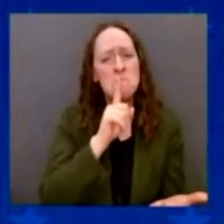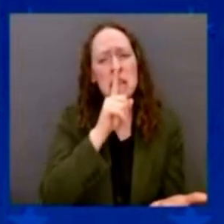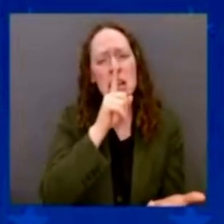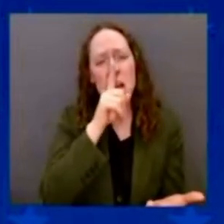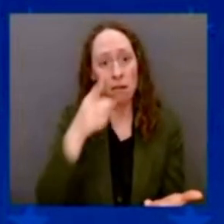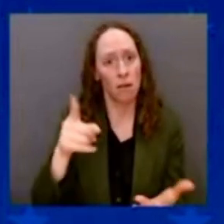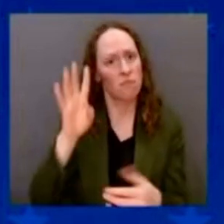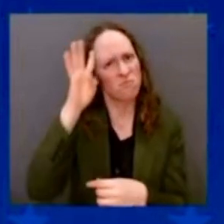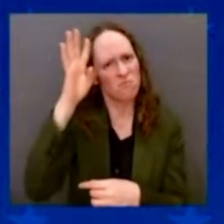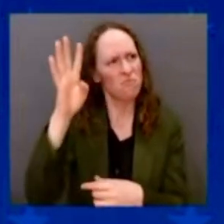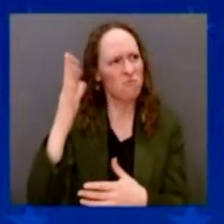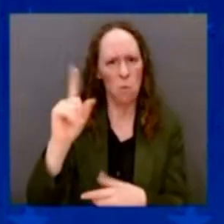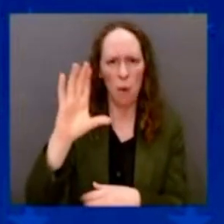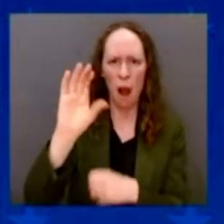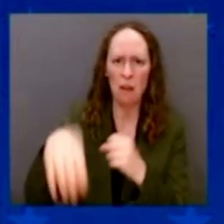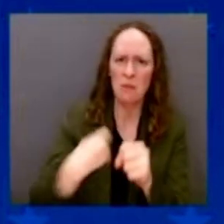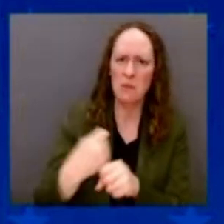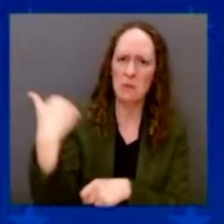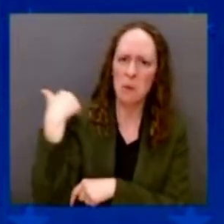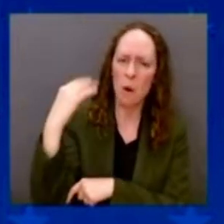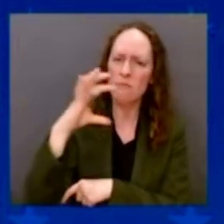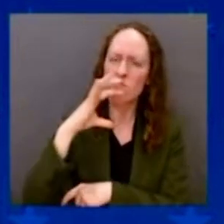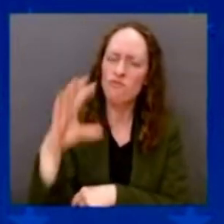costs to make that insulin?